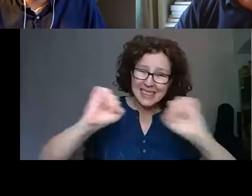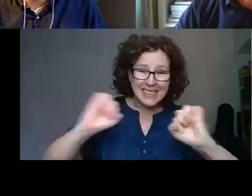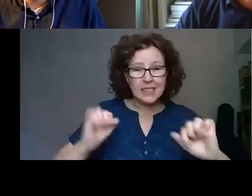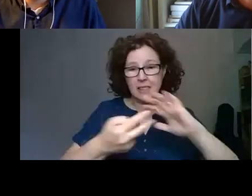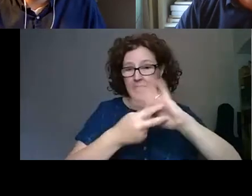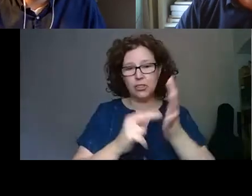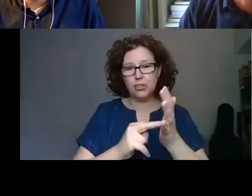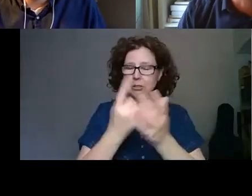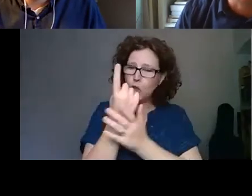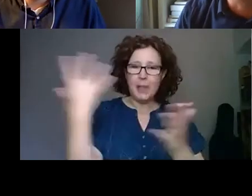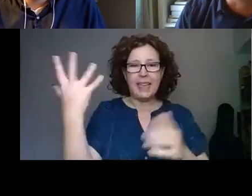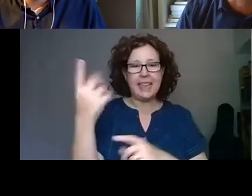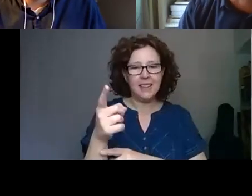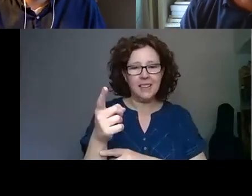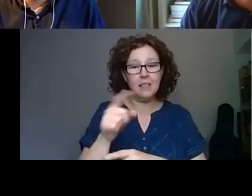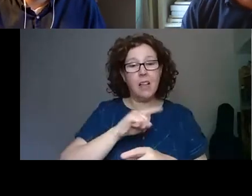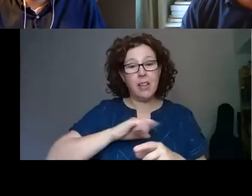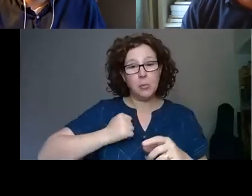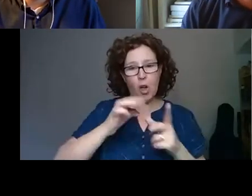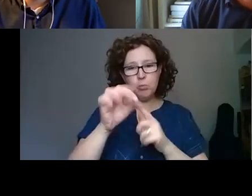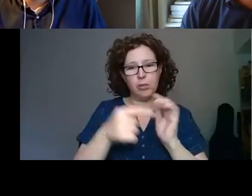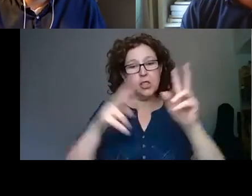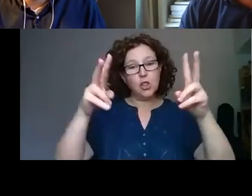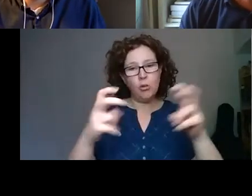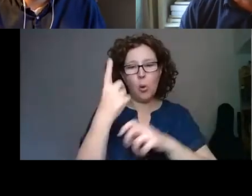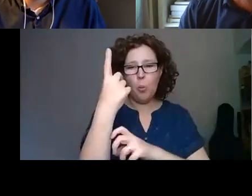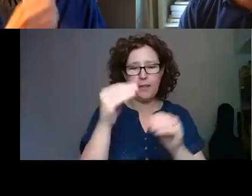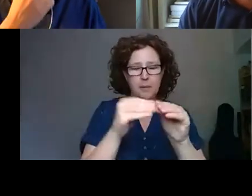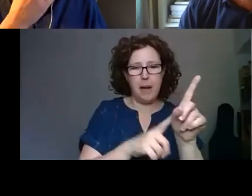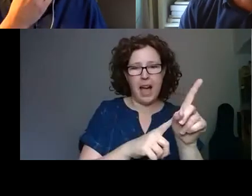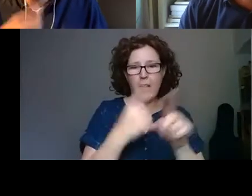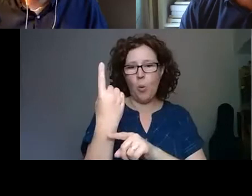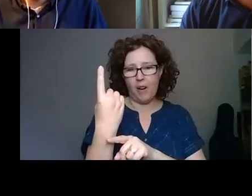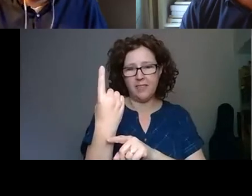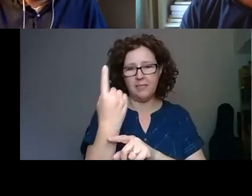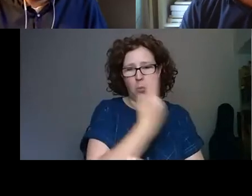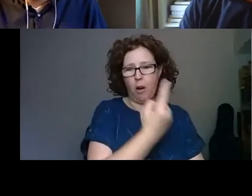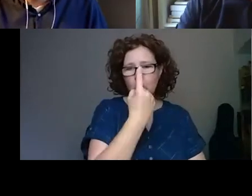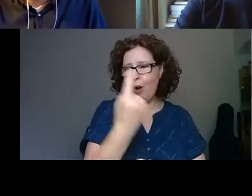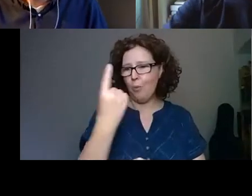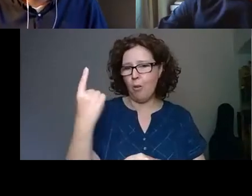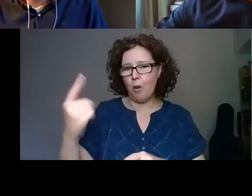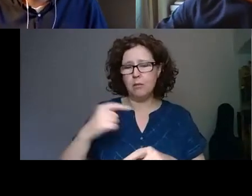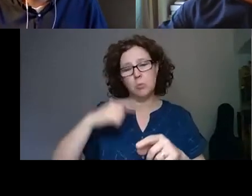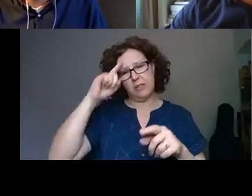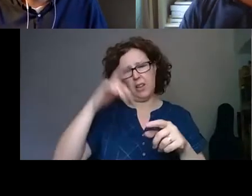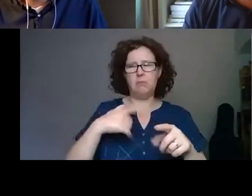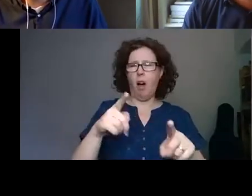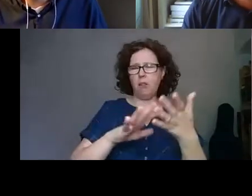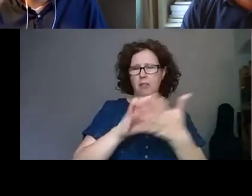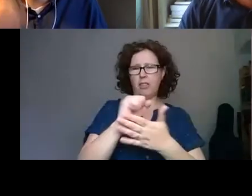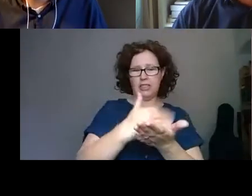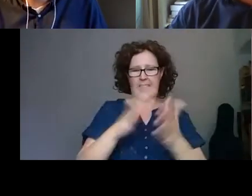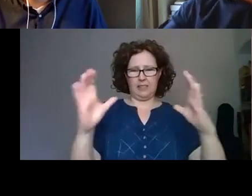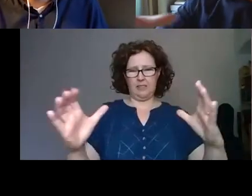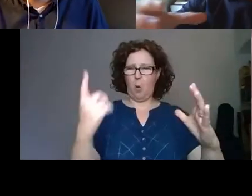unique. That's why our project is called One by One. We don't see our culture sector as homogenized. We don't